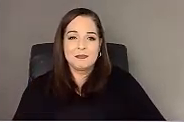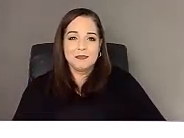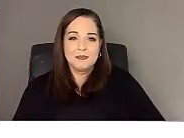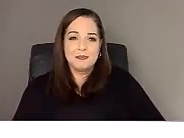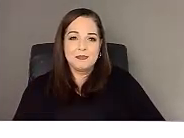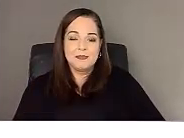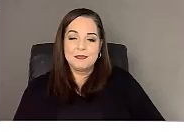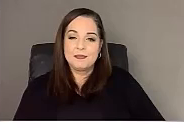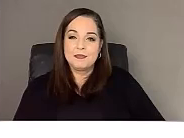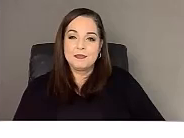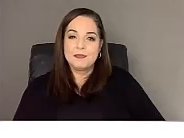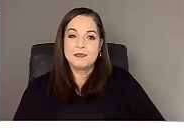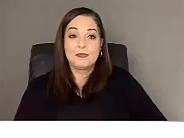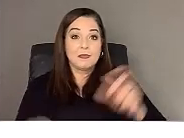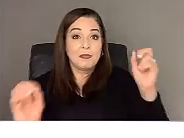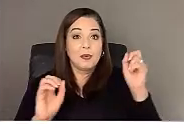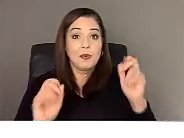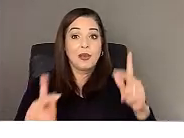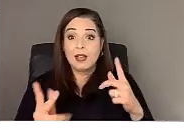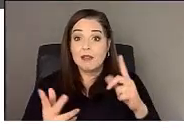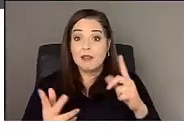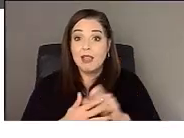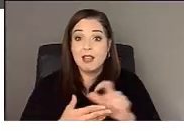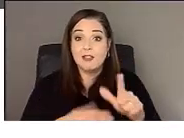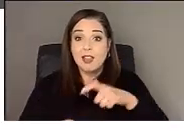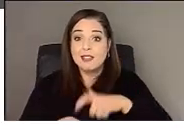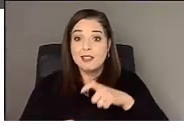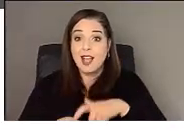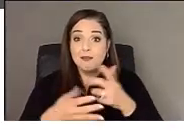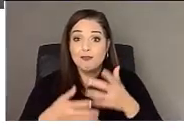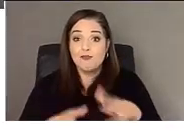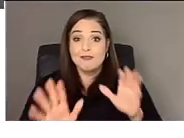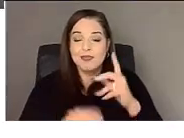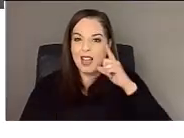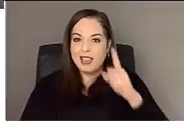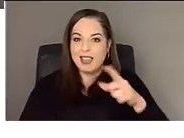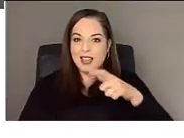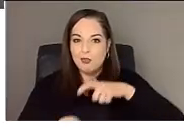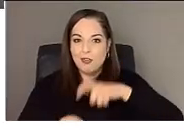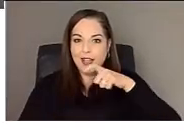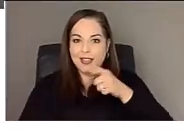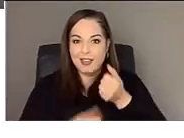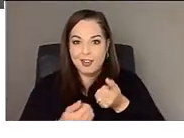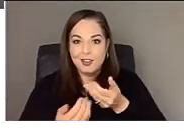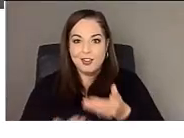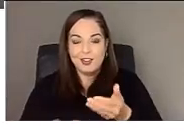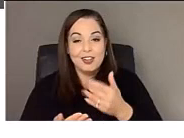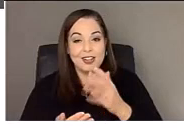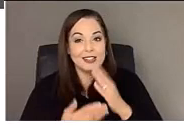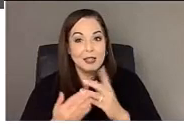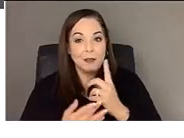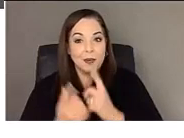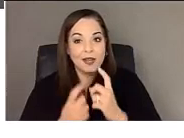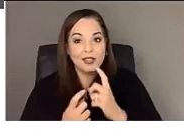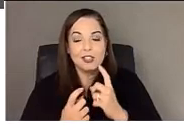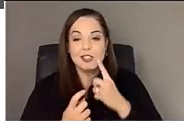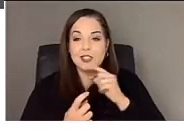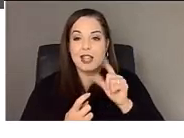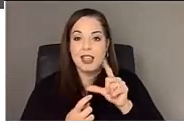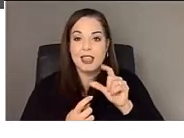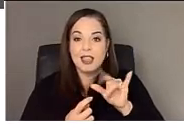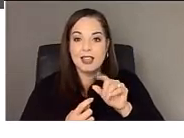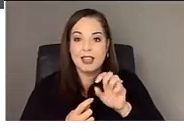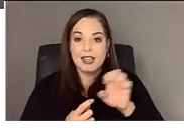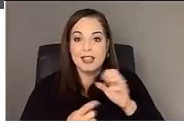Okay. I think that's our time. I think so. I think we're right. We're right there. And just some questions. So Lily, again, to leave